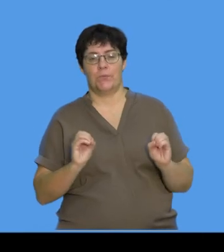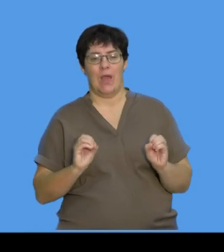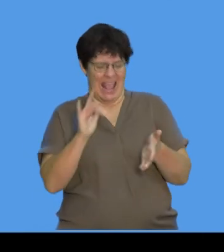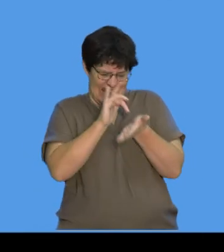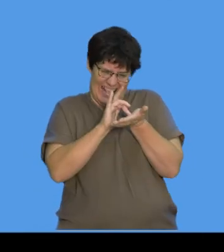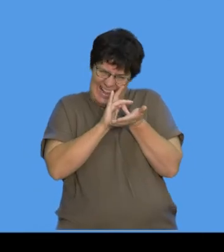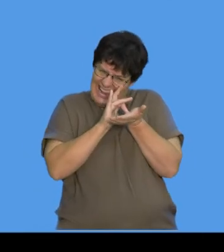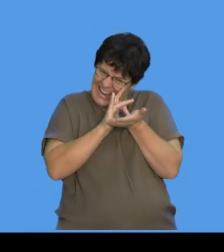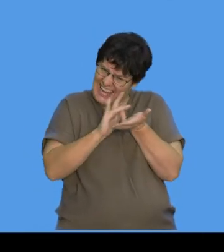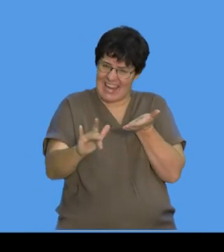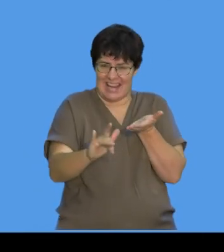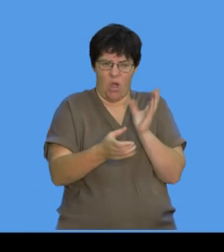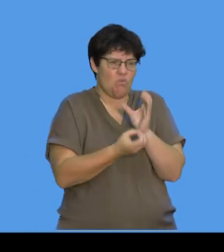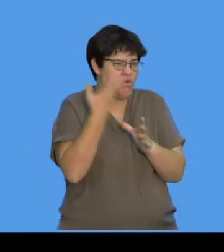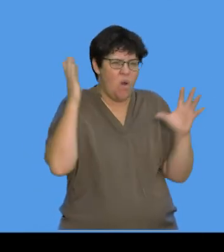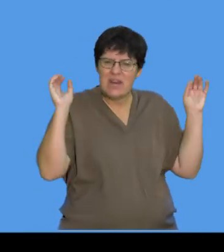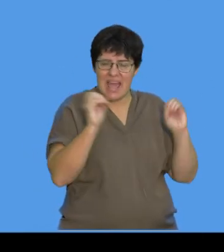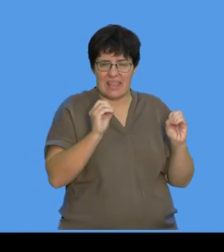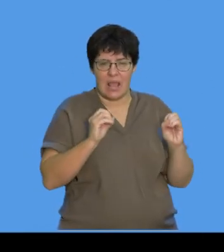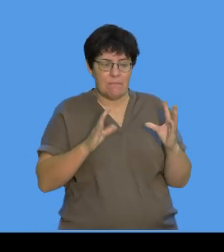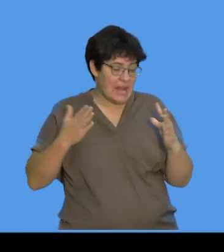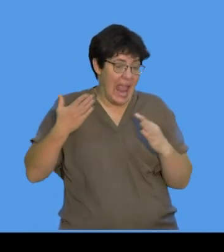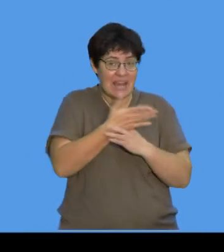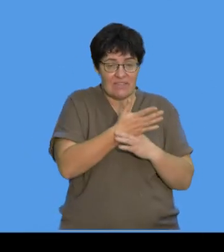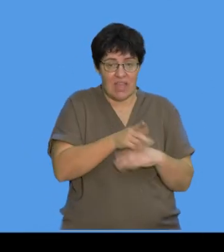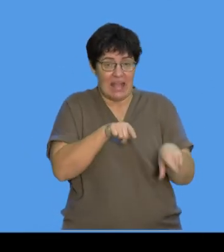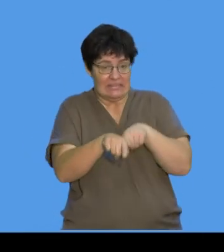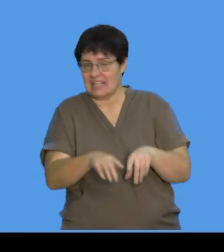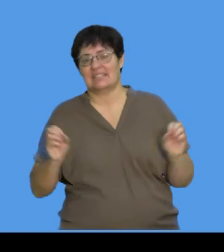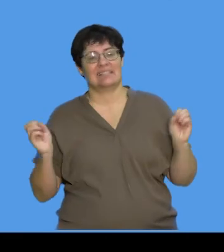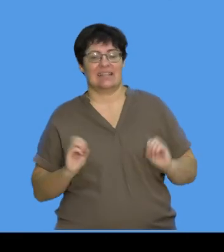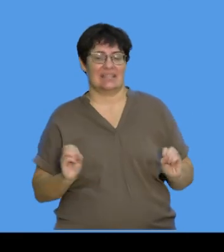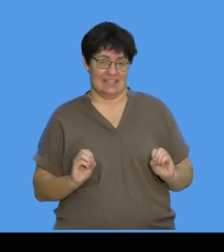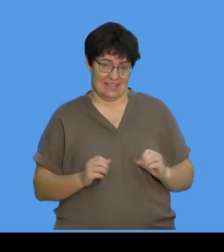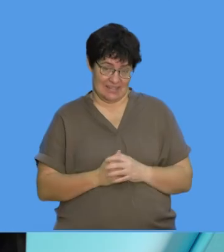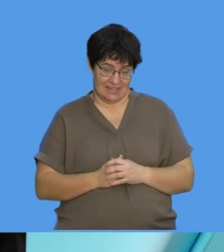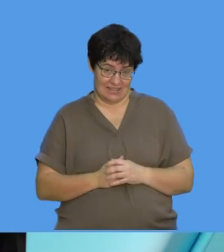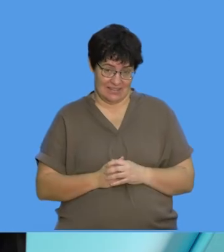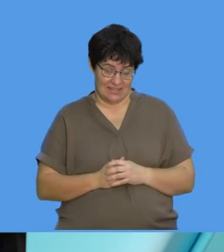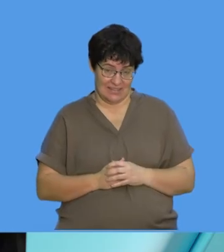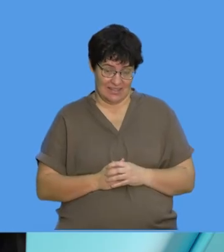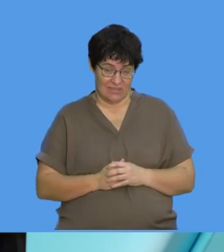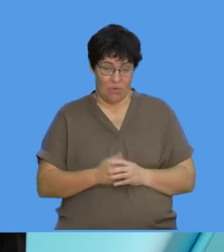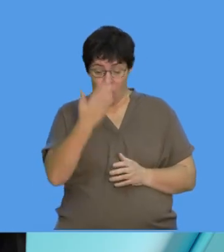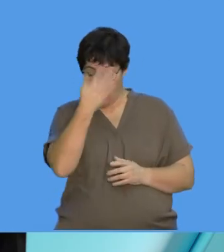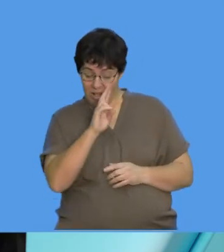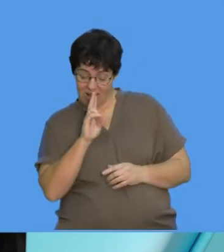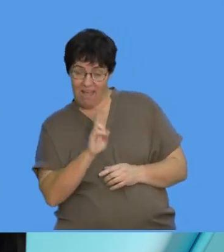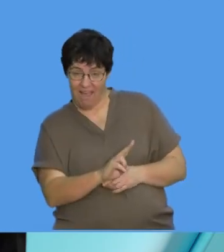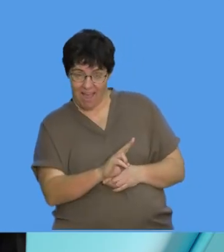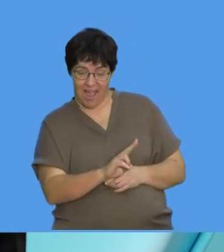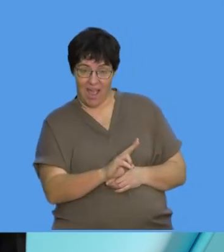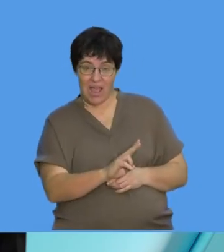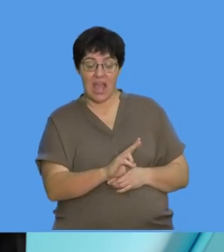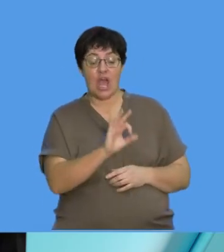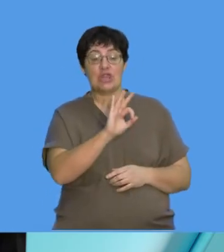growth. It wasn't going to interfere with your experiment at all. And if you notice, they grew it at